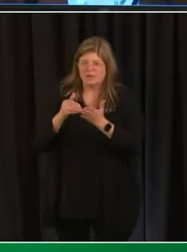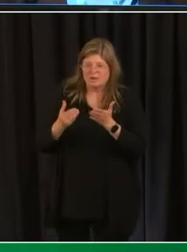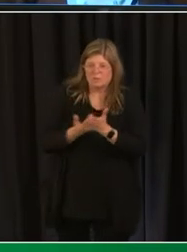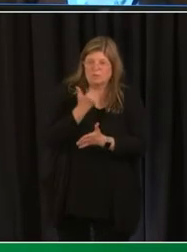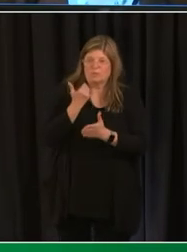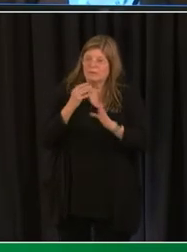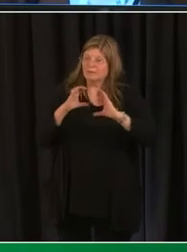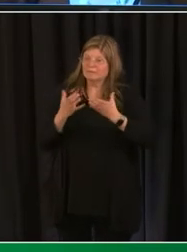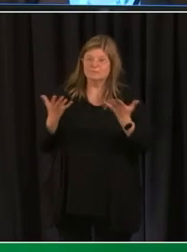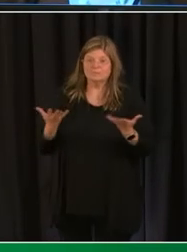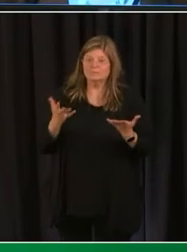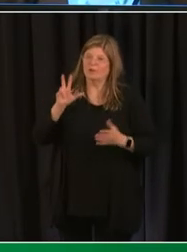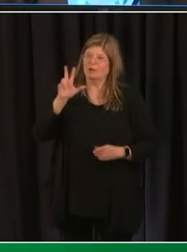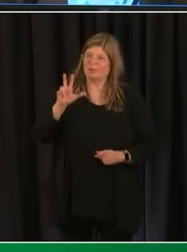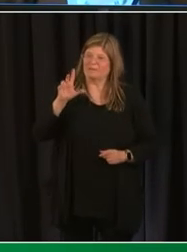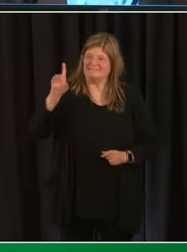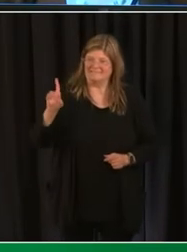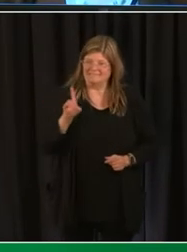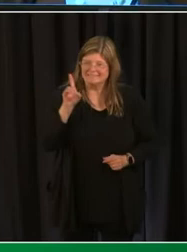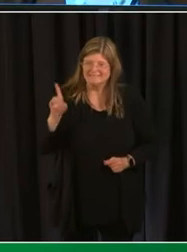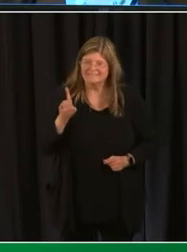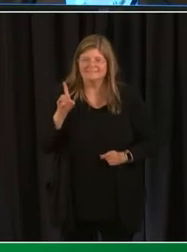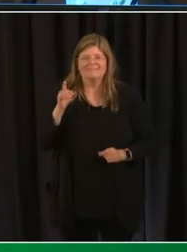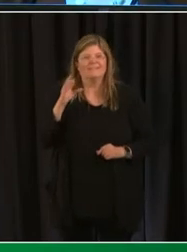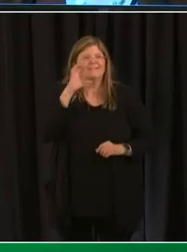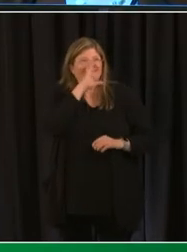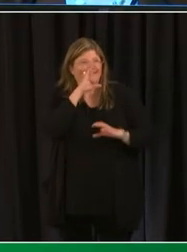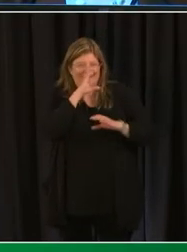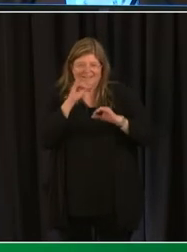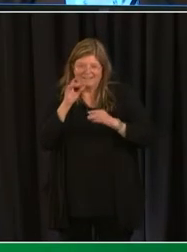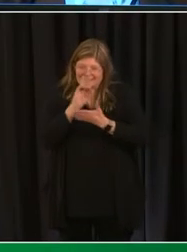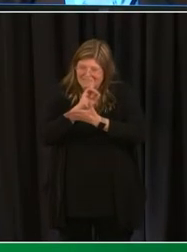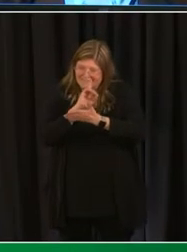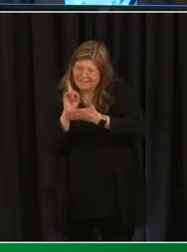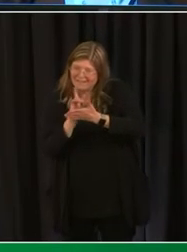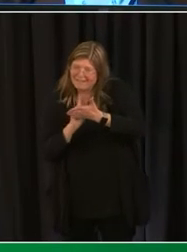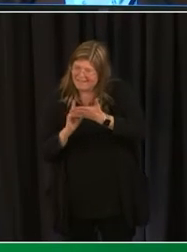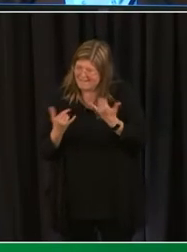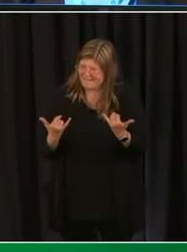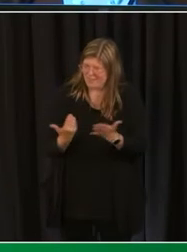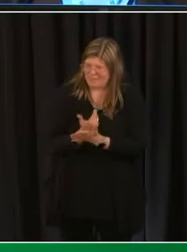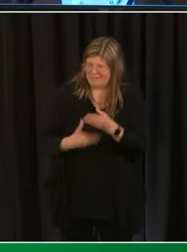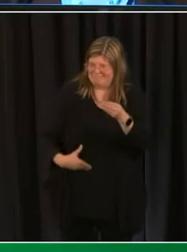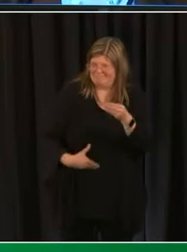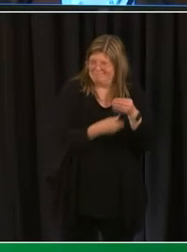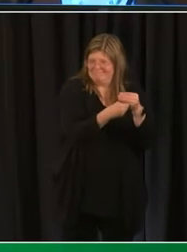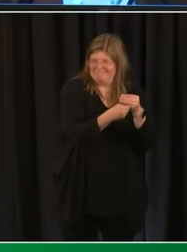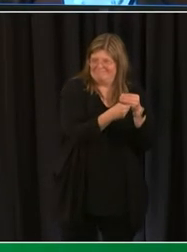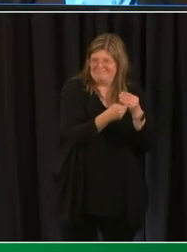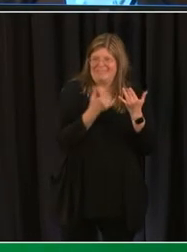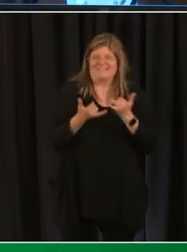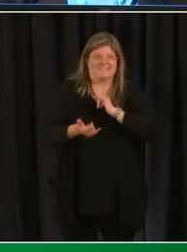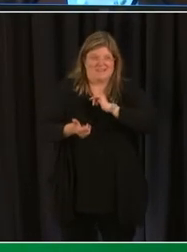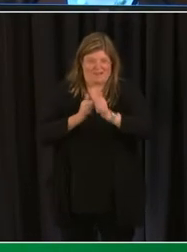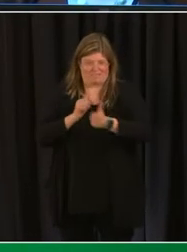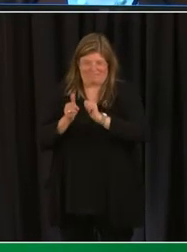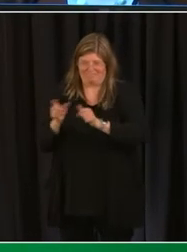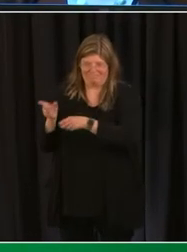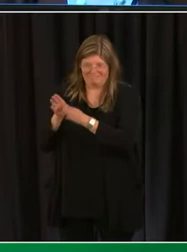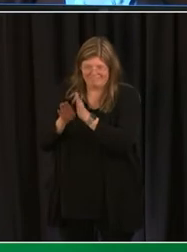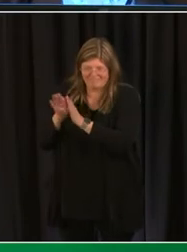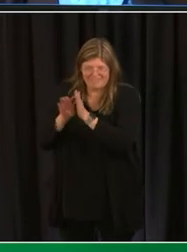teachers from the hirshorn museum and from a company called genesis theme the final design from this class will be an immersive